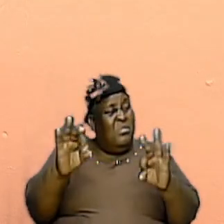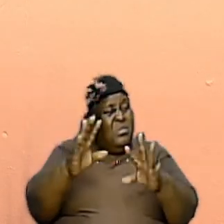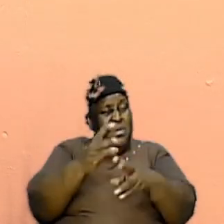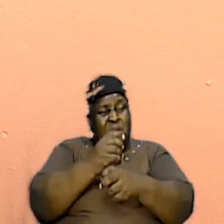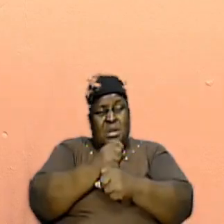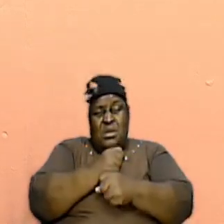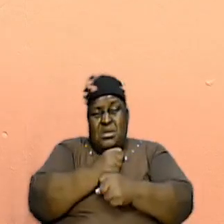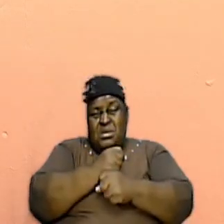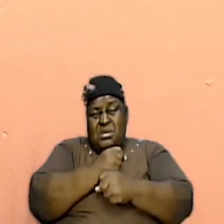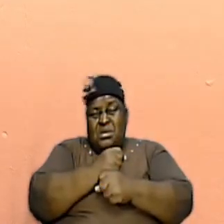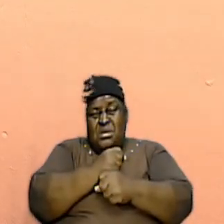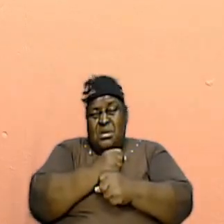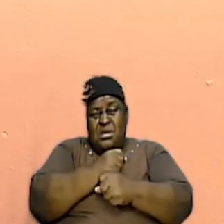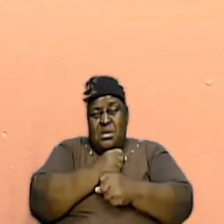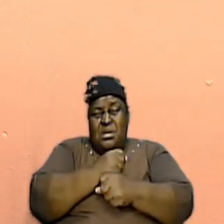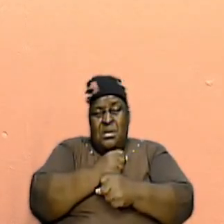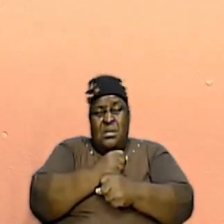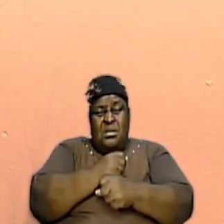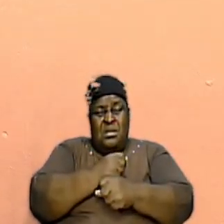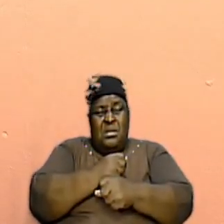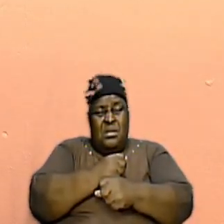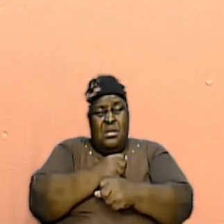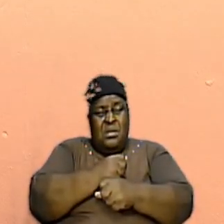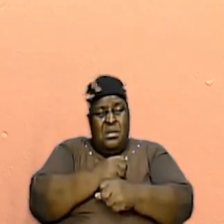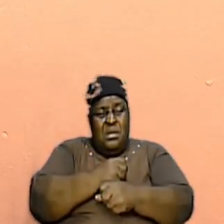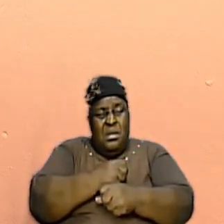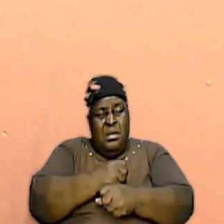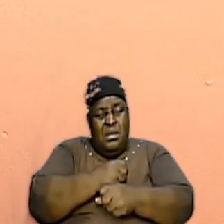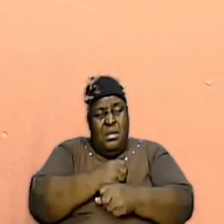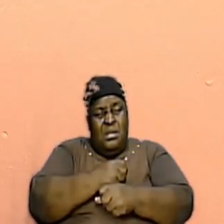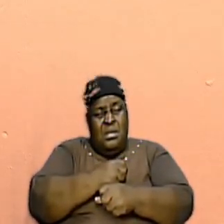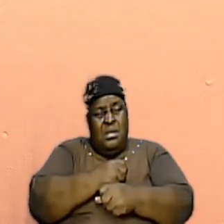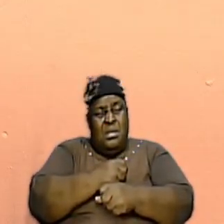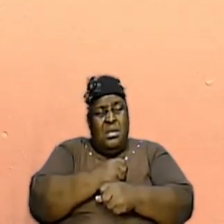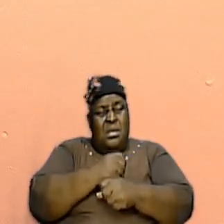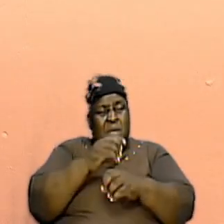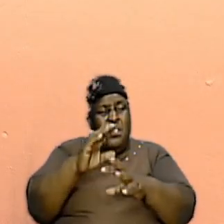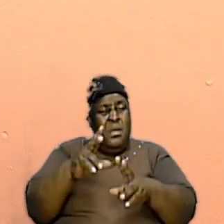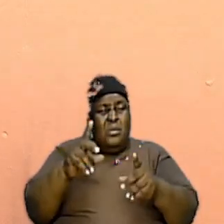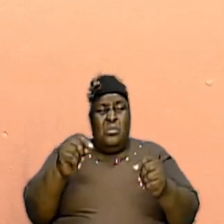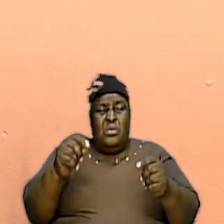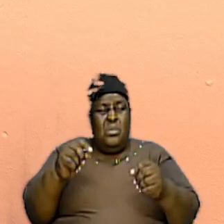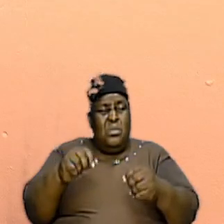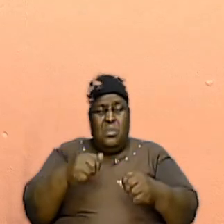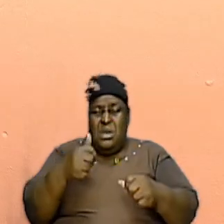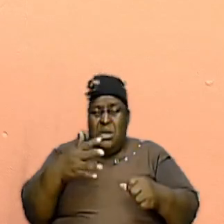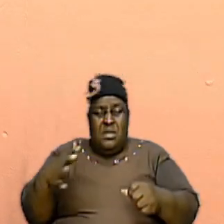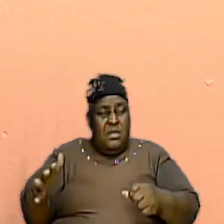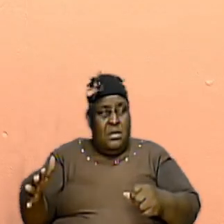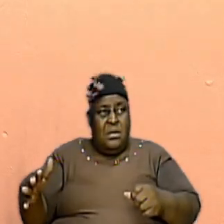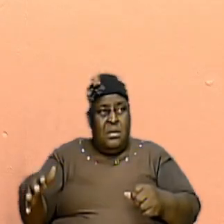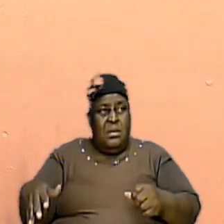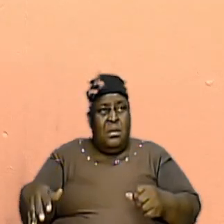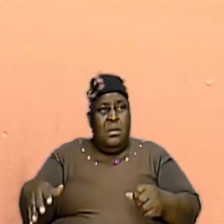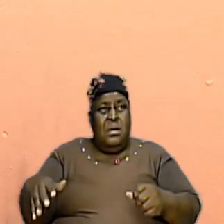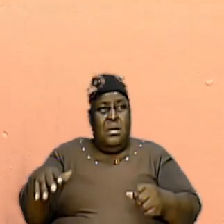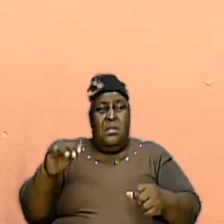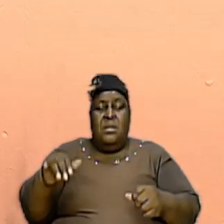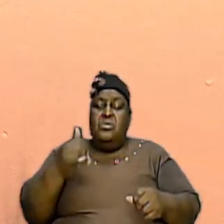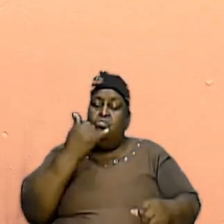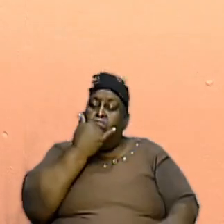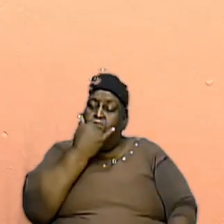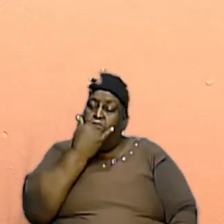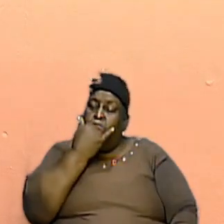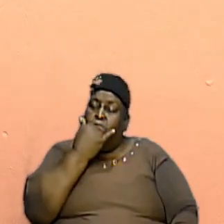result of receiving the Spirit of God is that we can do anything that is wrong.